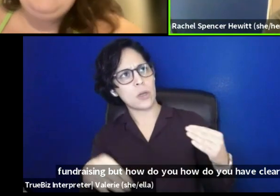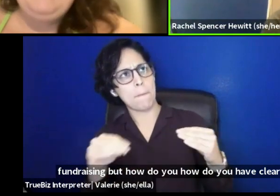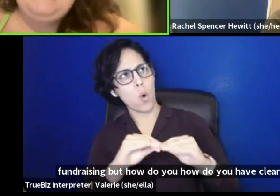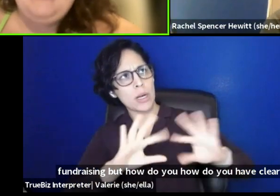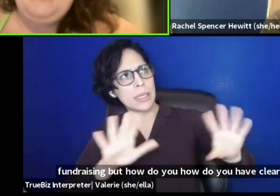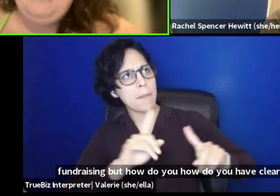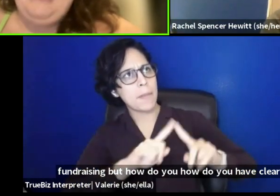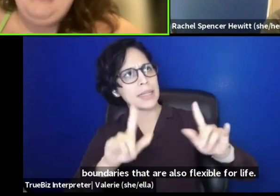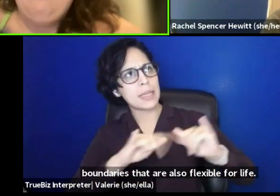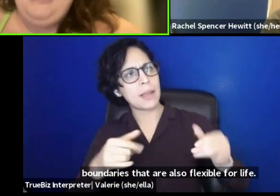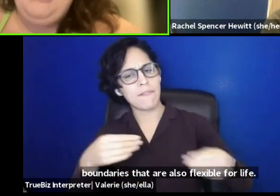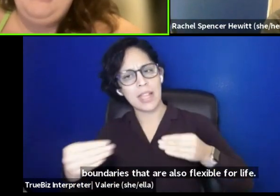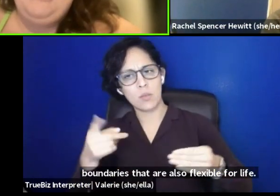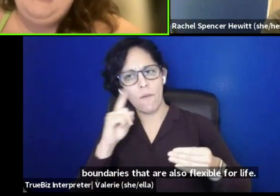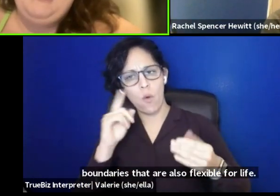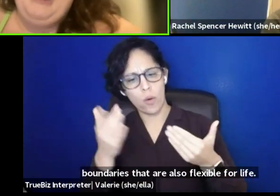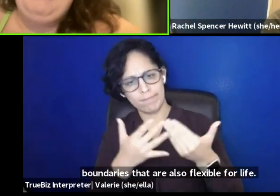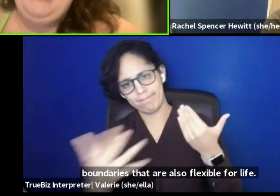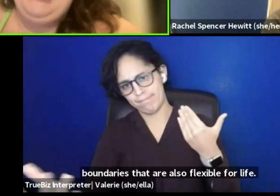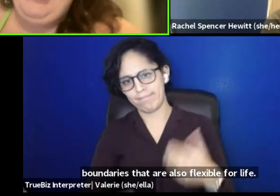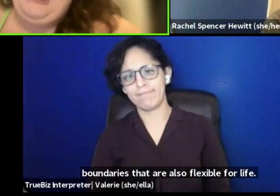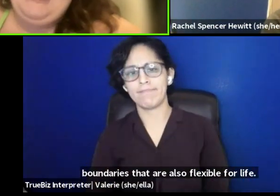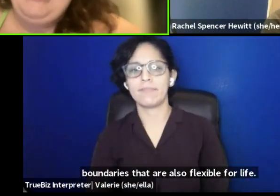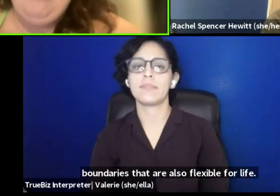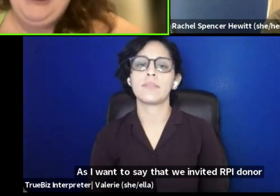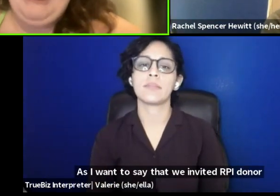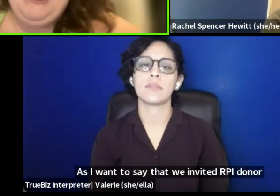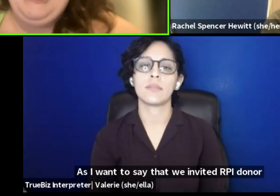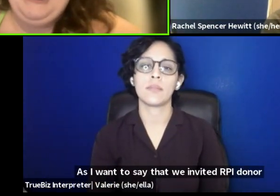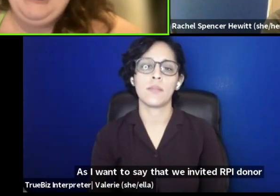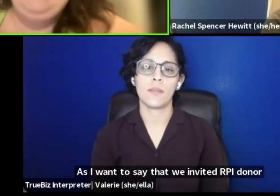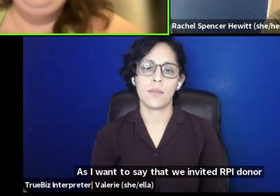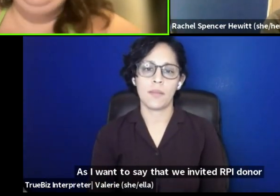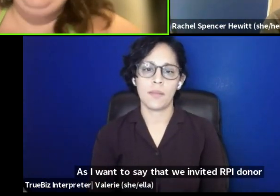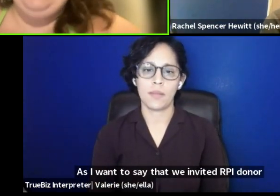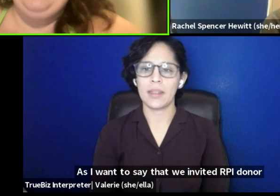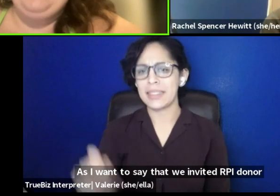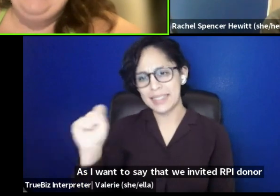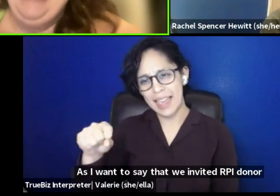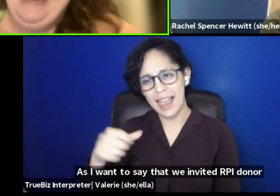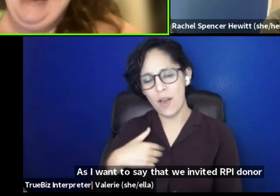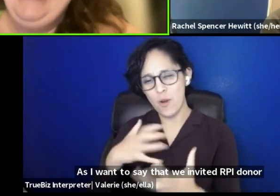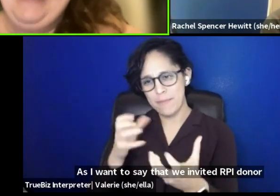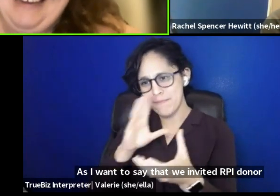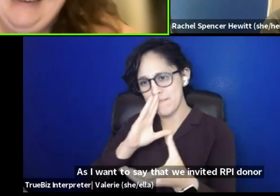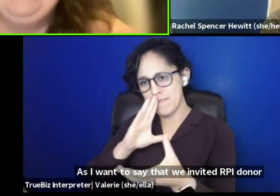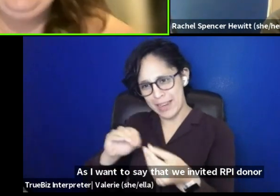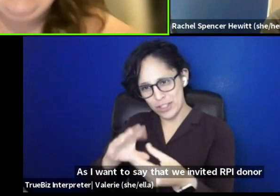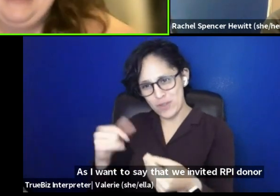I also want to say that we invited our PI donors to that first rehearsal too, uh,